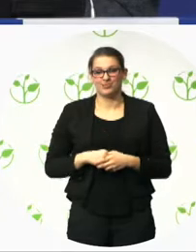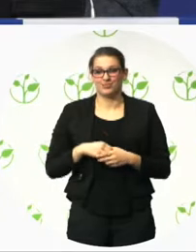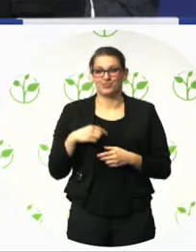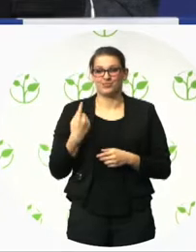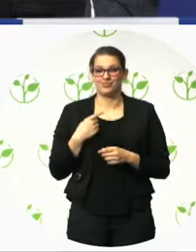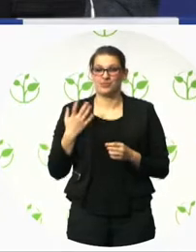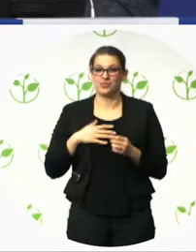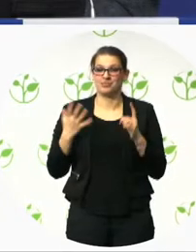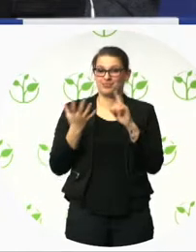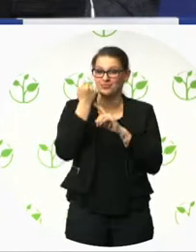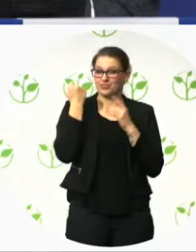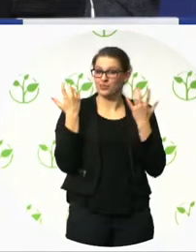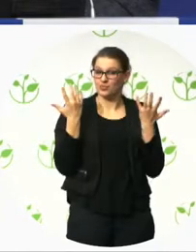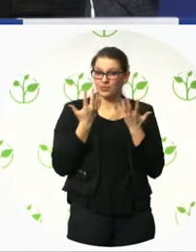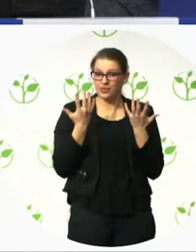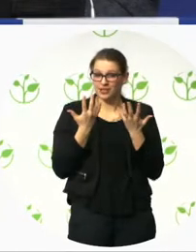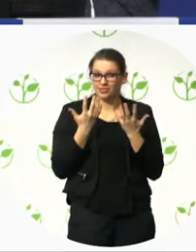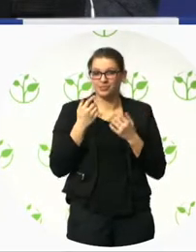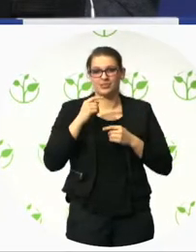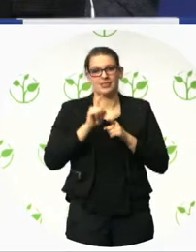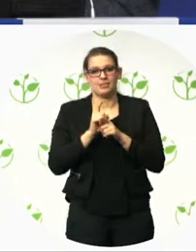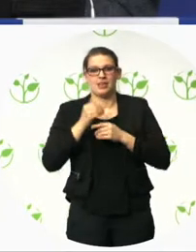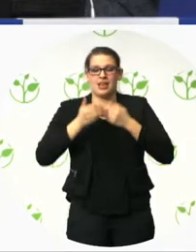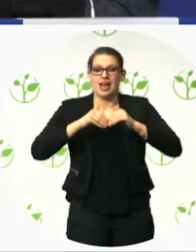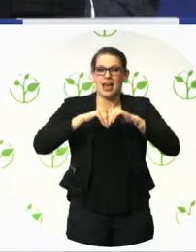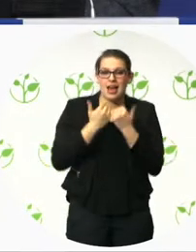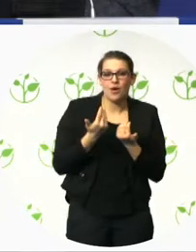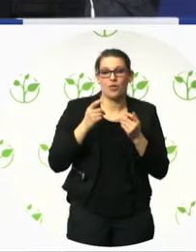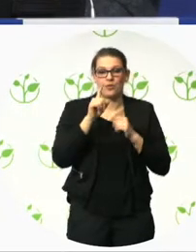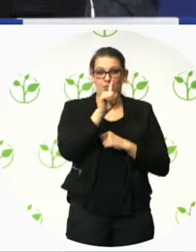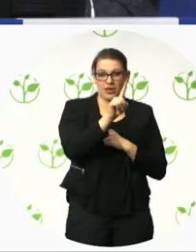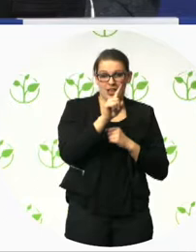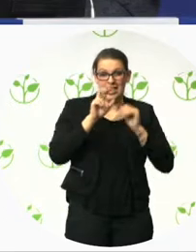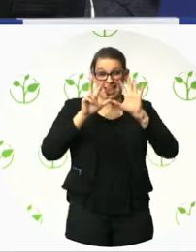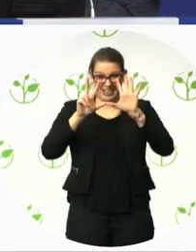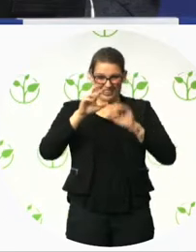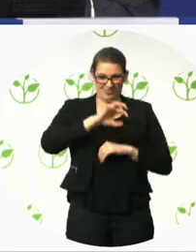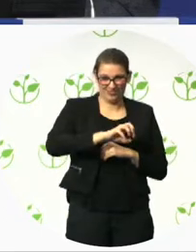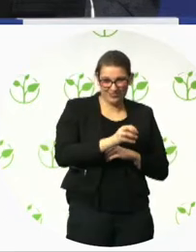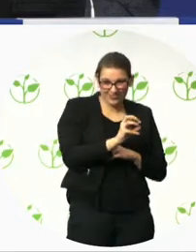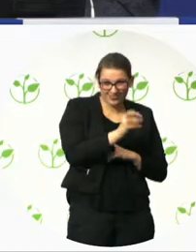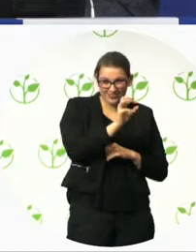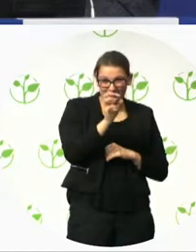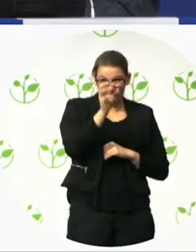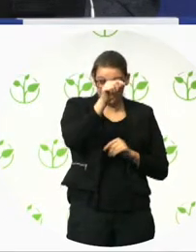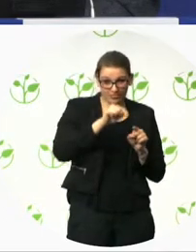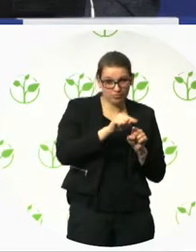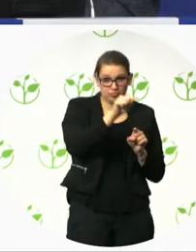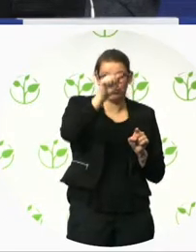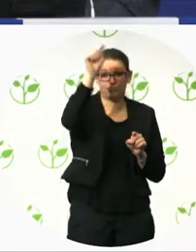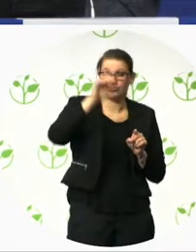and creating accessible footpaths. 12 of 18 have so far built footpaths for all.